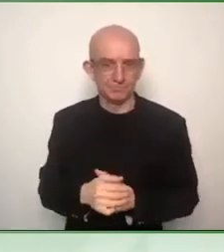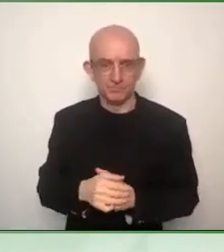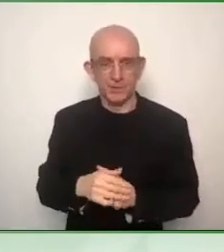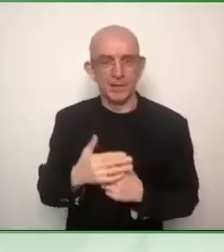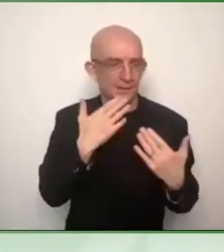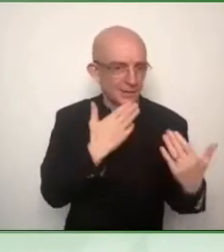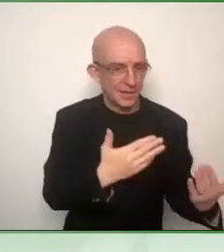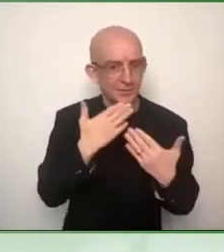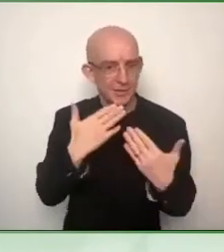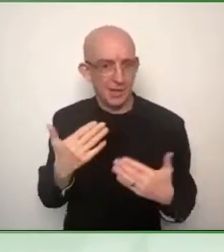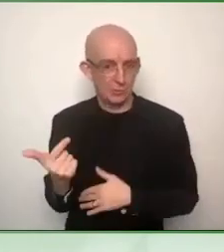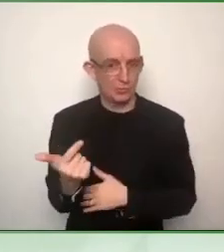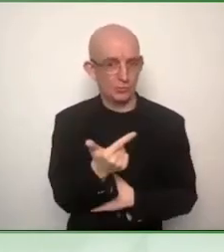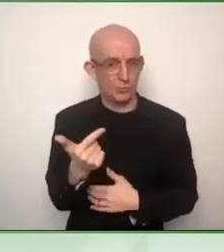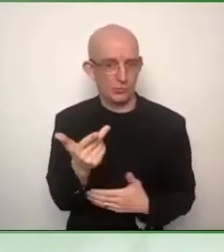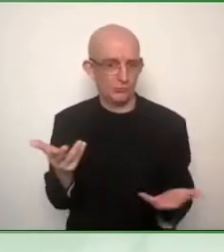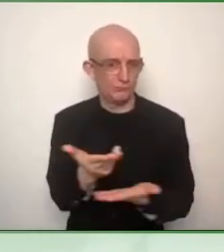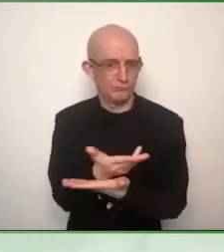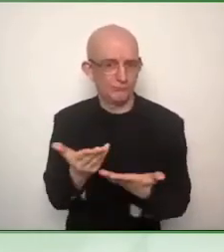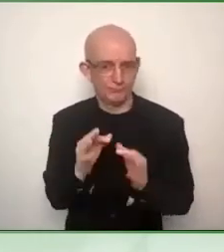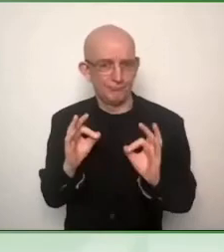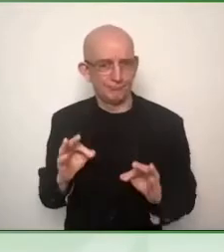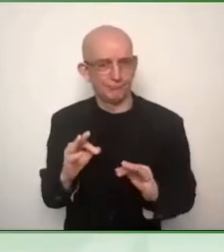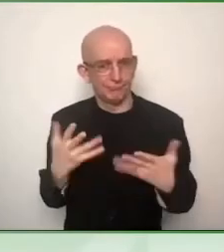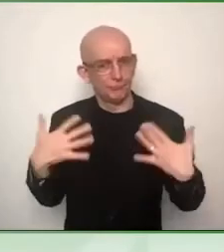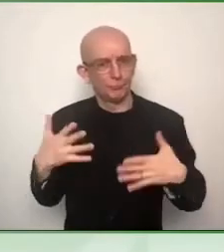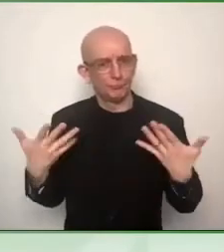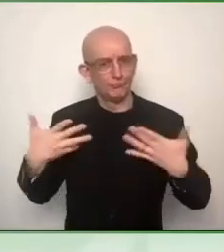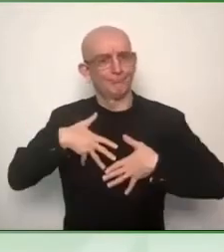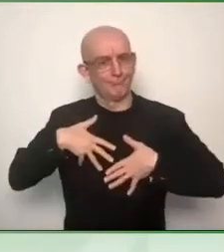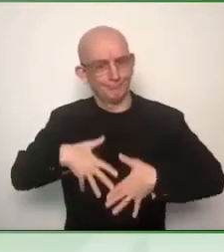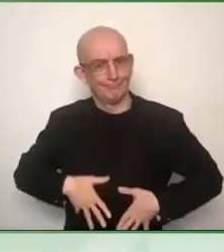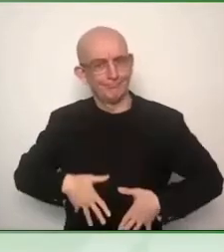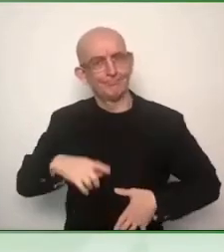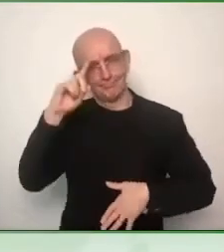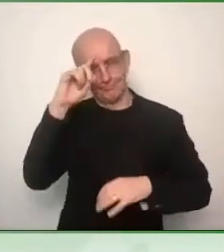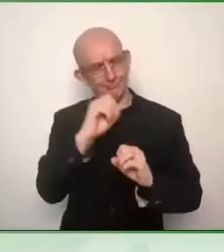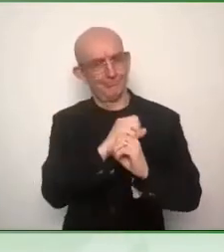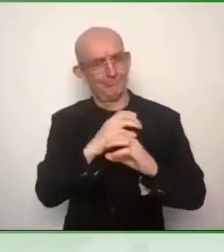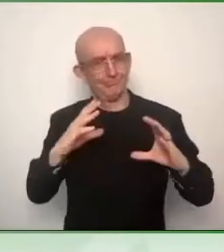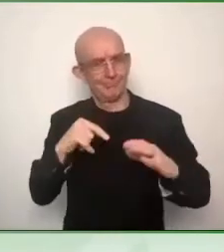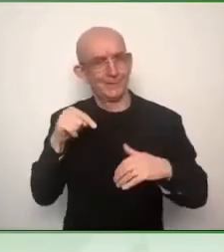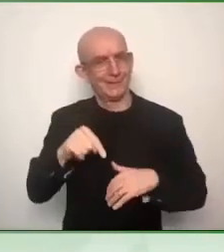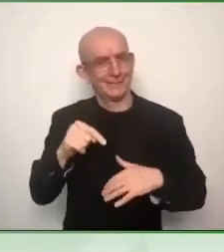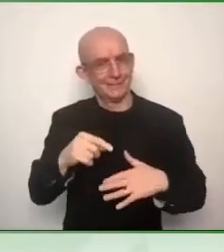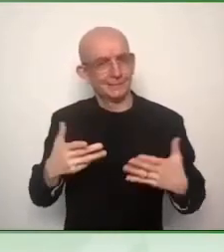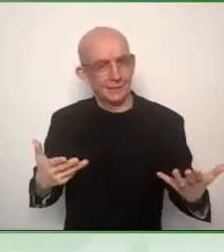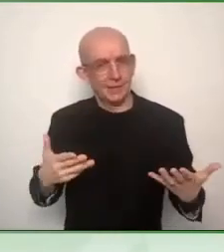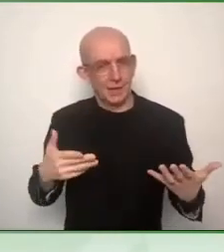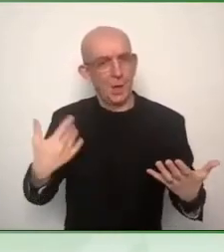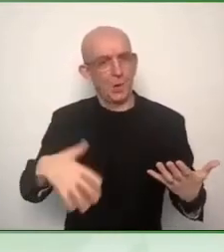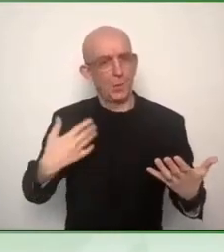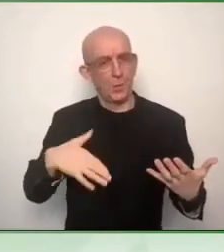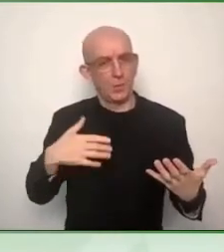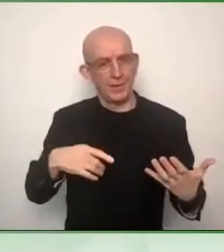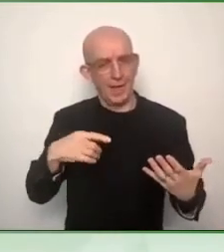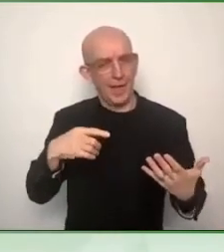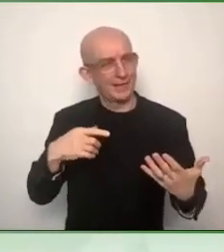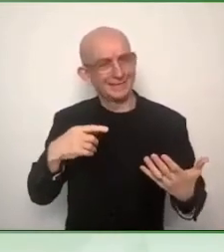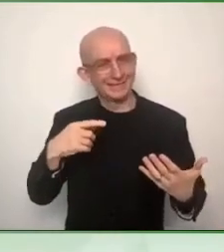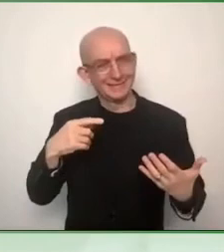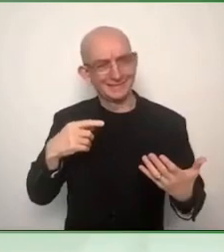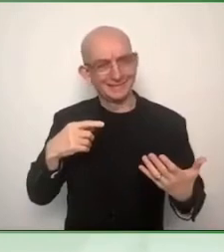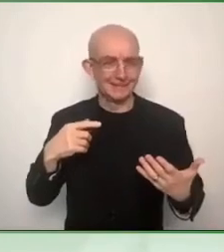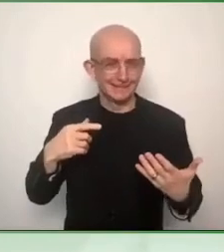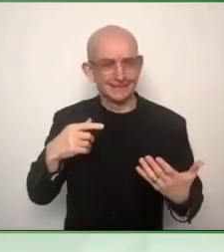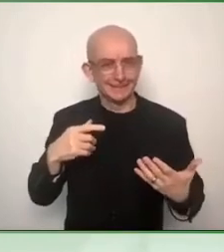come for all us in starting in 2025. And now over to you, Petra, and let's look at how you saw this discussion and